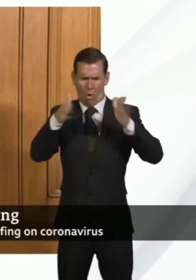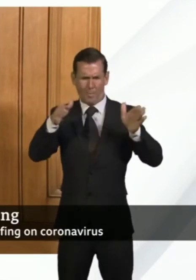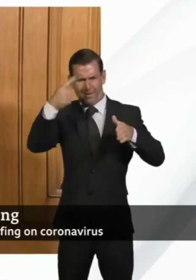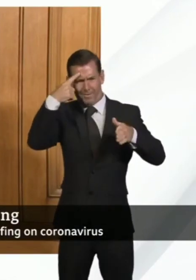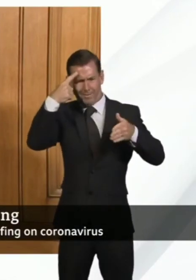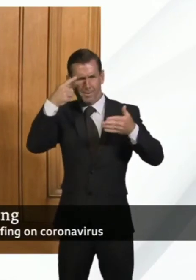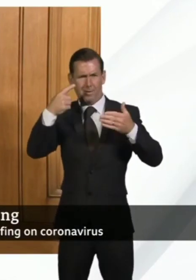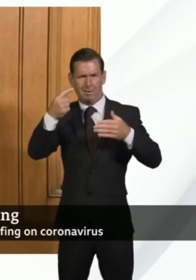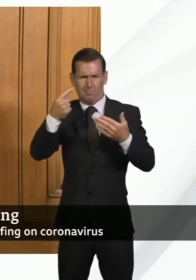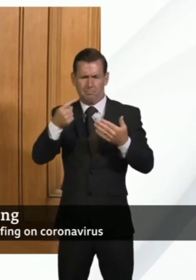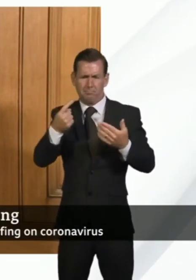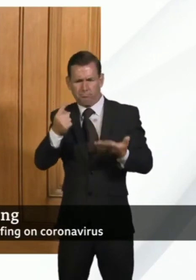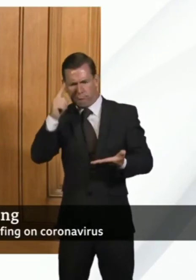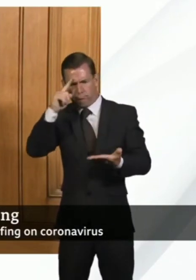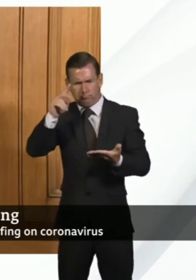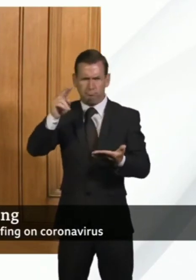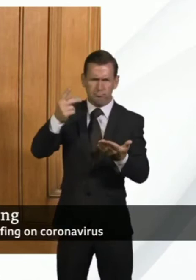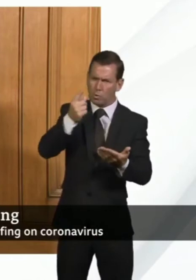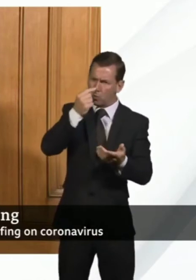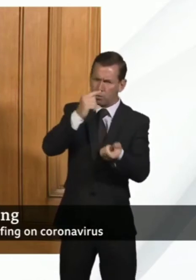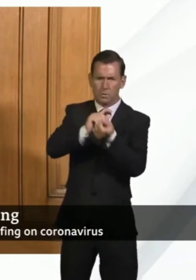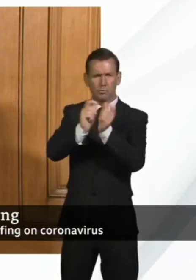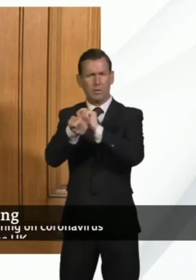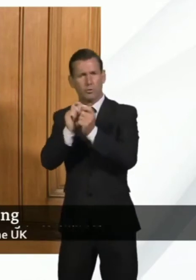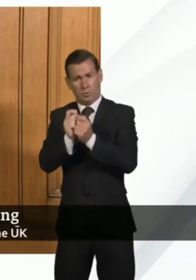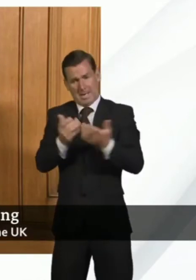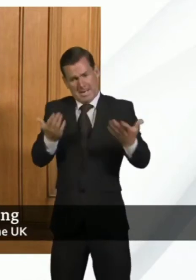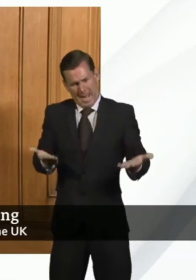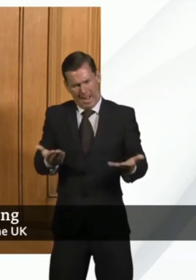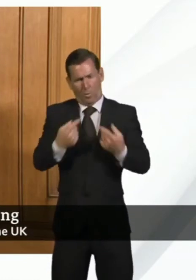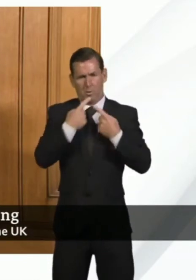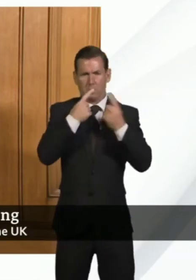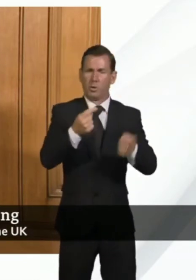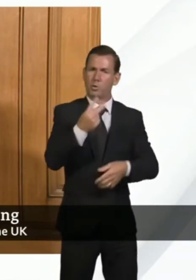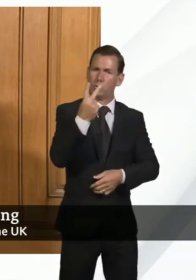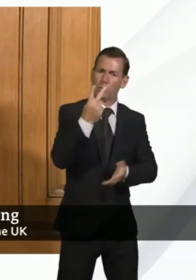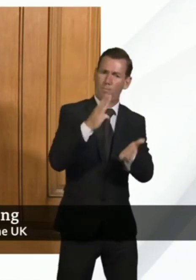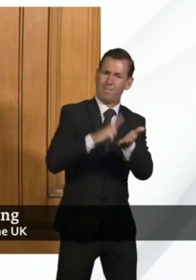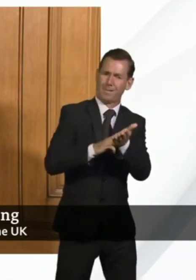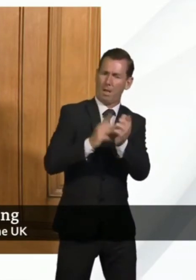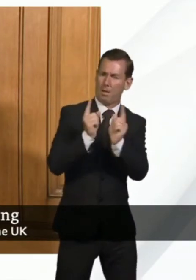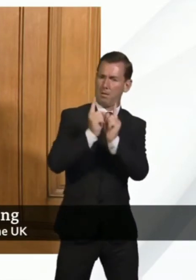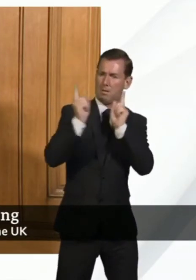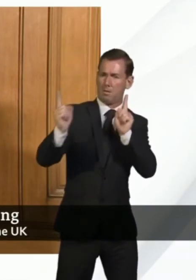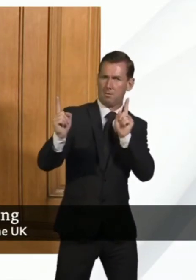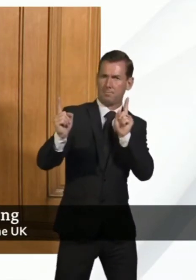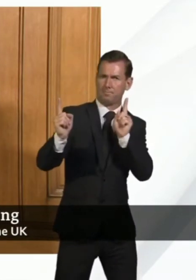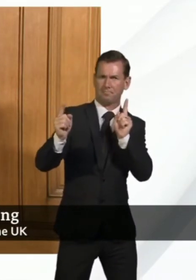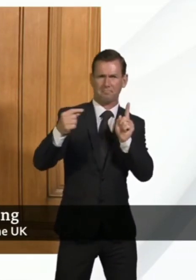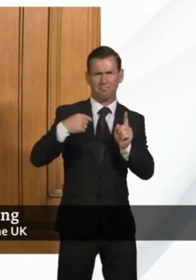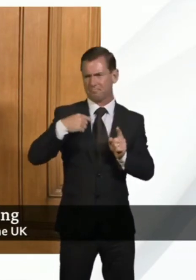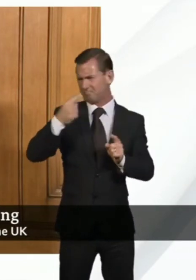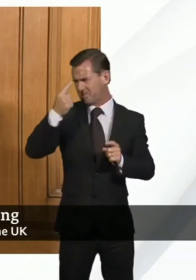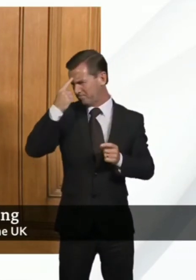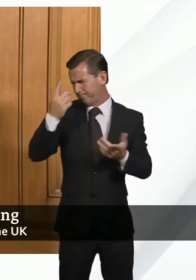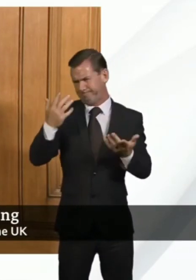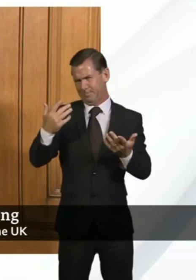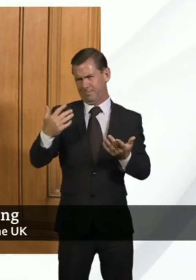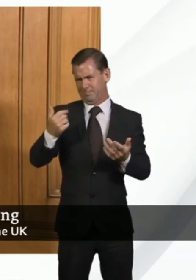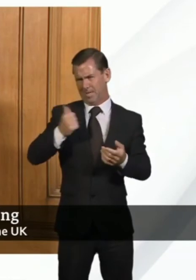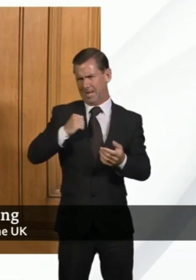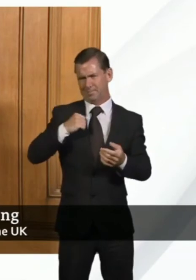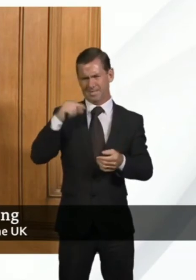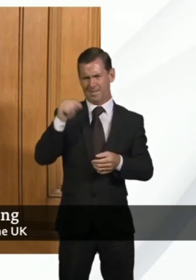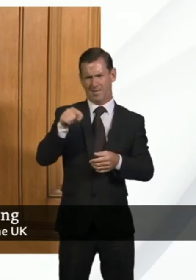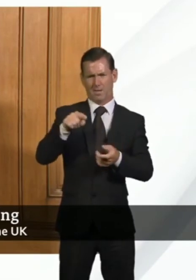review. The current guidance the current advice is two metres I'm sure that along with a whole host of other things that will